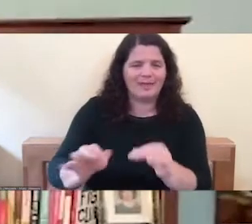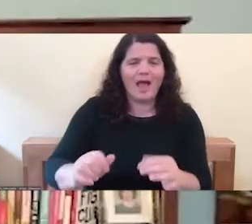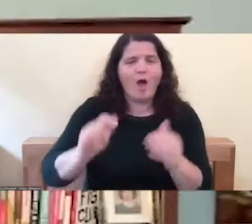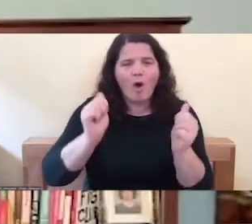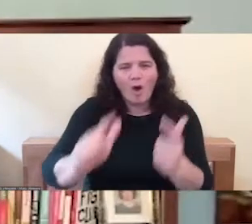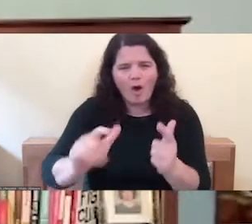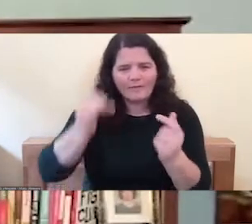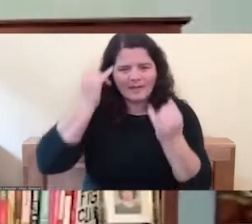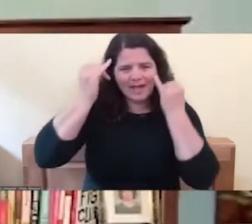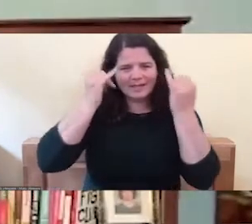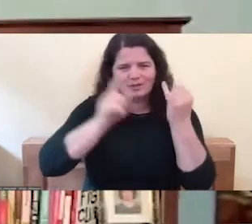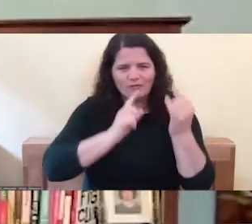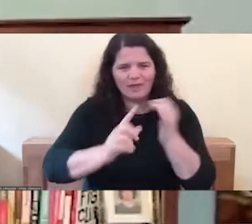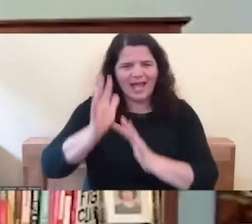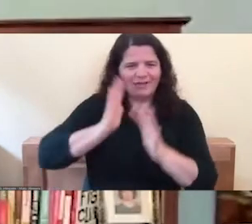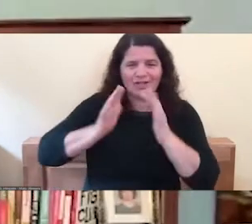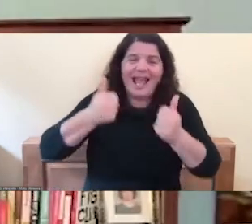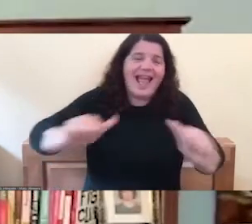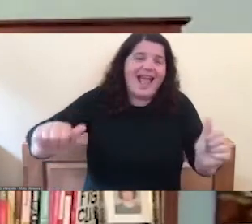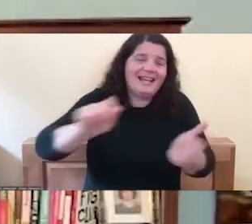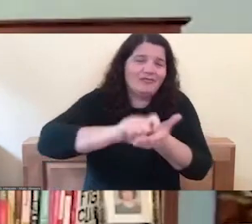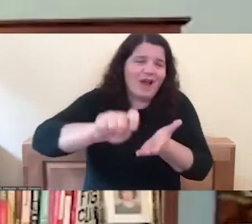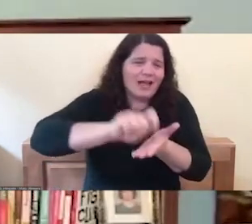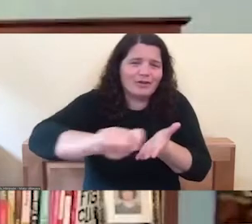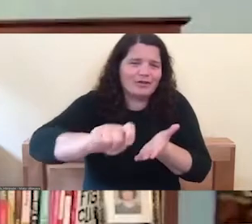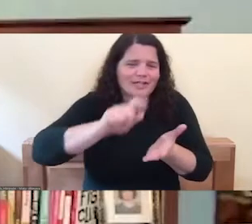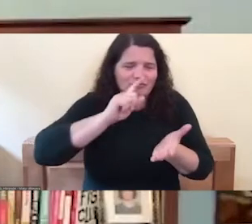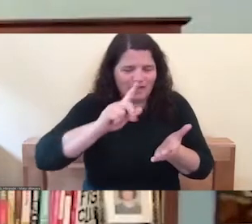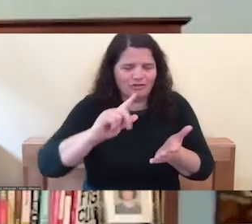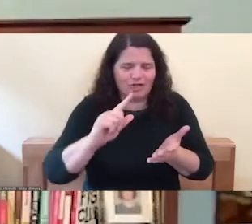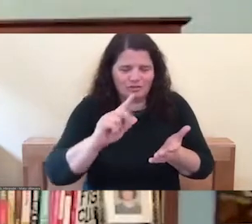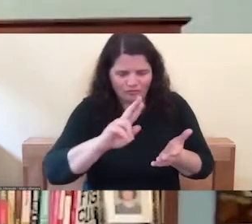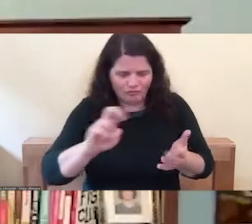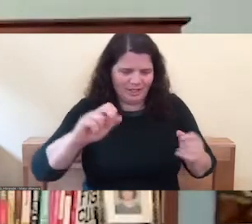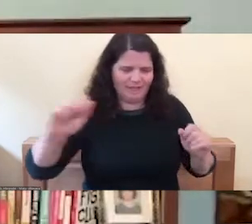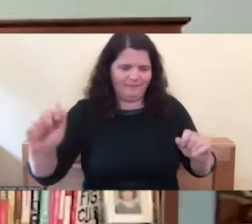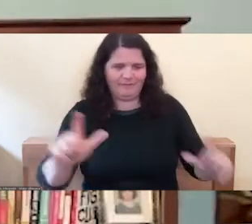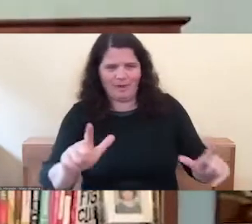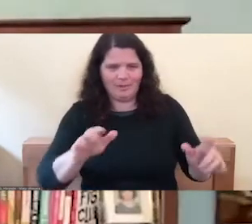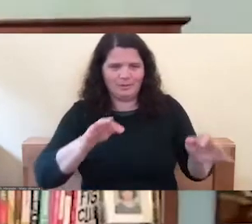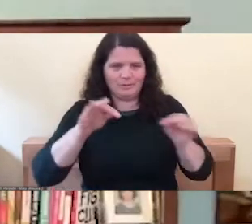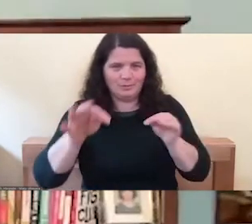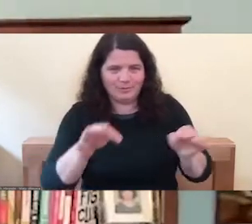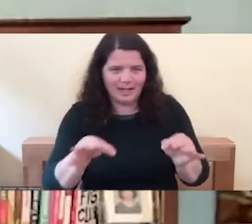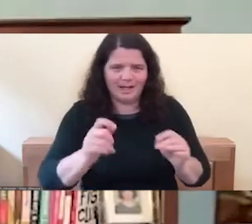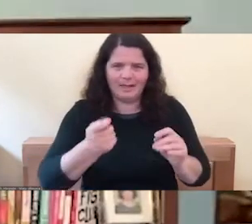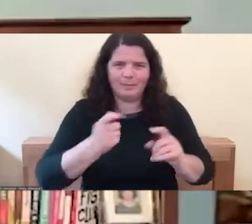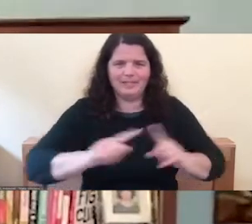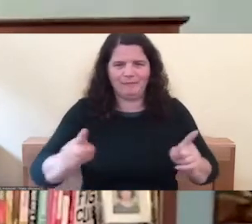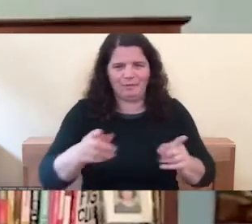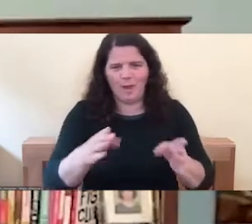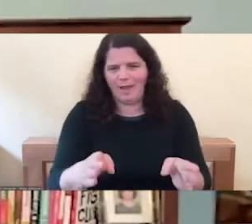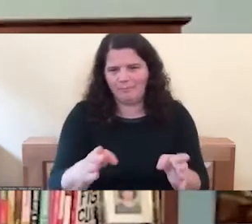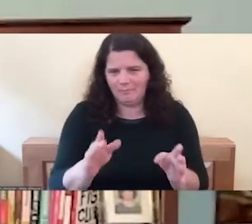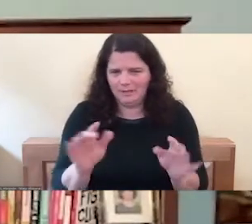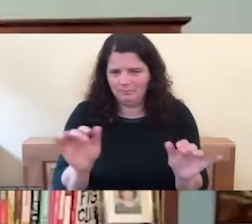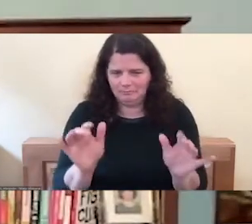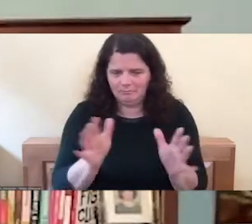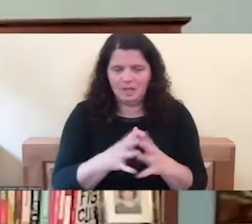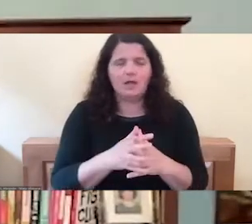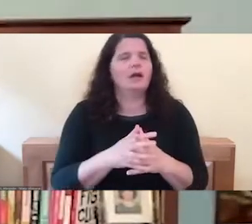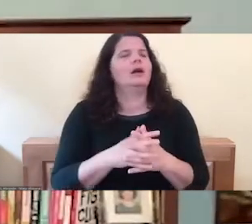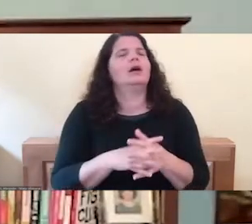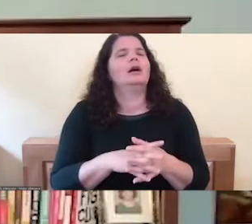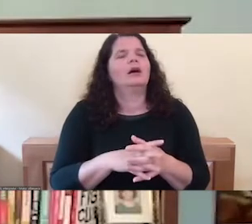does is just kind of repackage them in a way that may be accessible to people in a slightly different way. So, um, it was, it was something